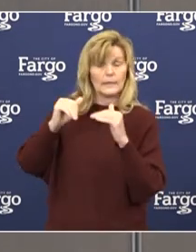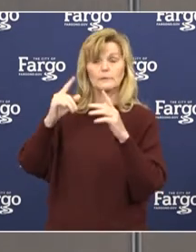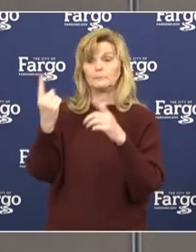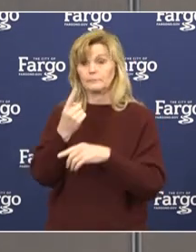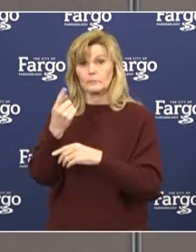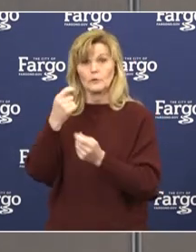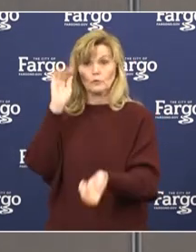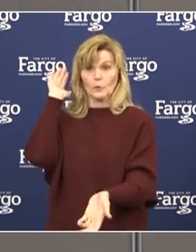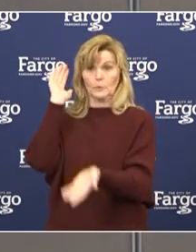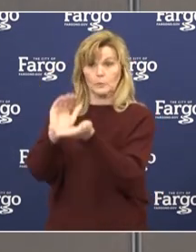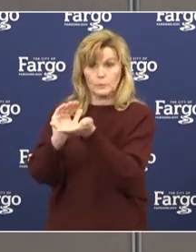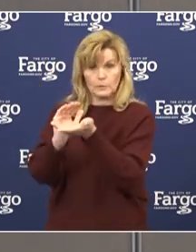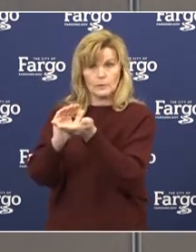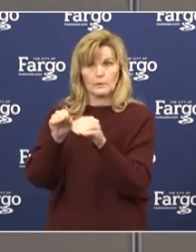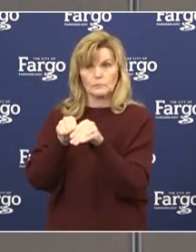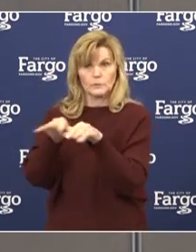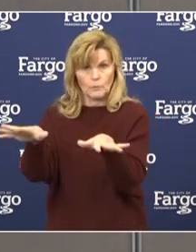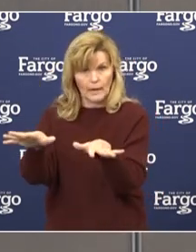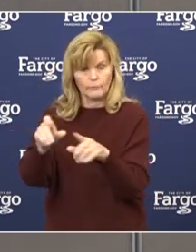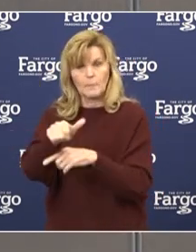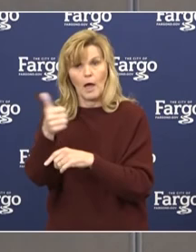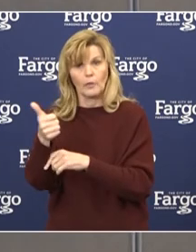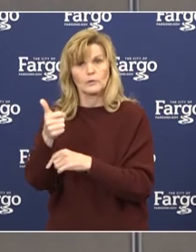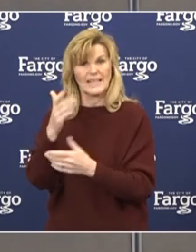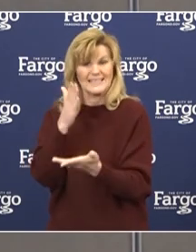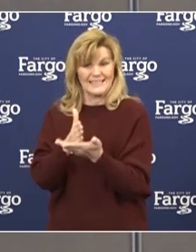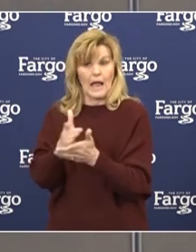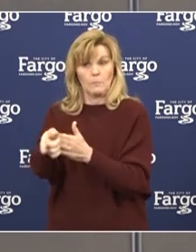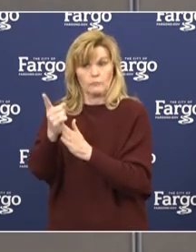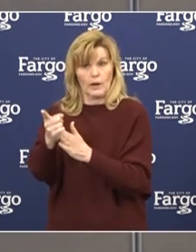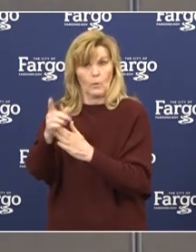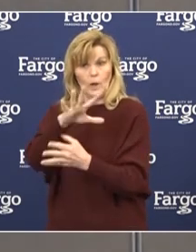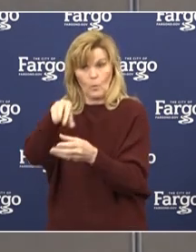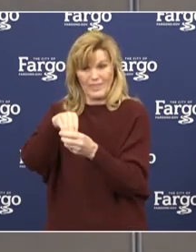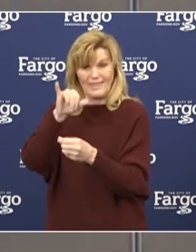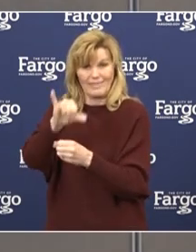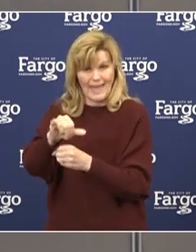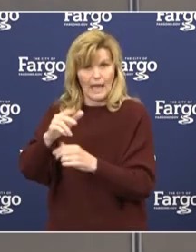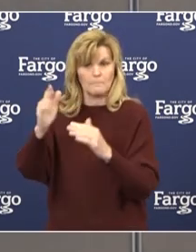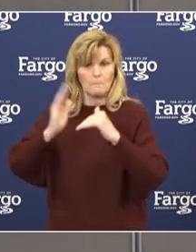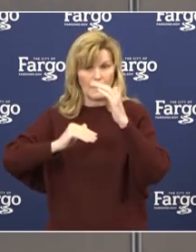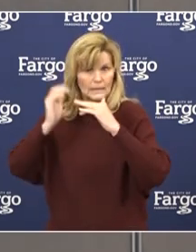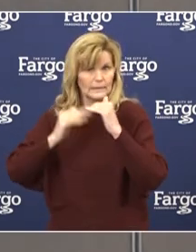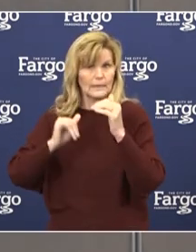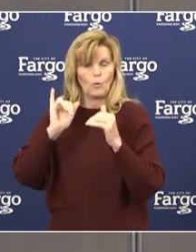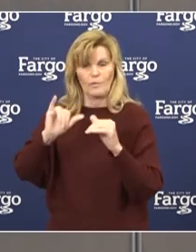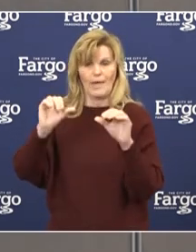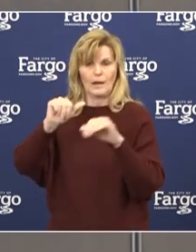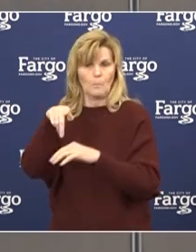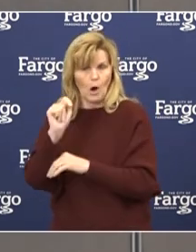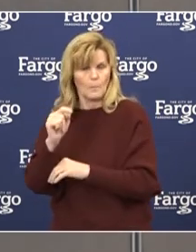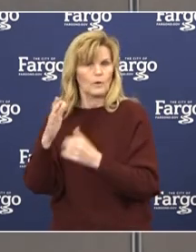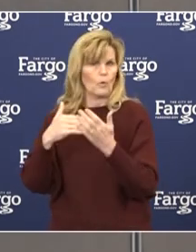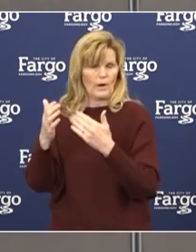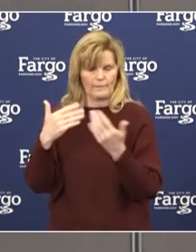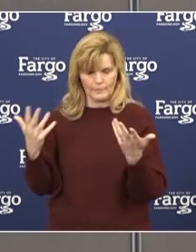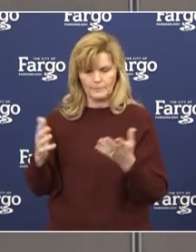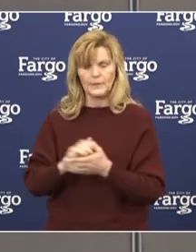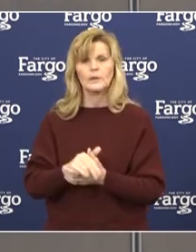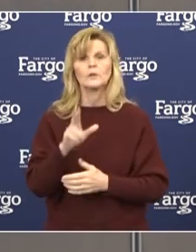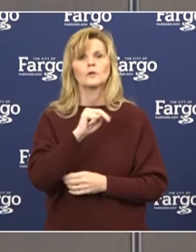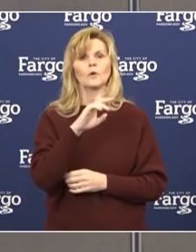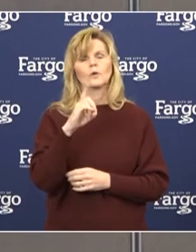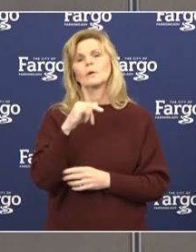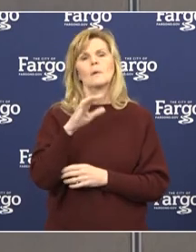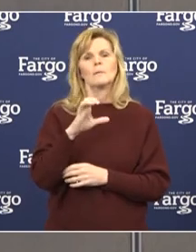the likelihood of further exposures and to stop that spread within that group or facility. The North Dakota Department of Health